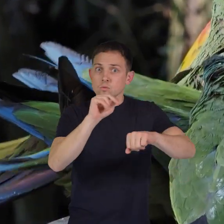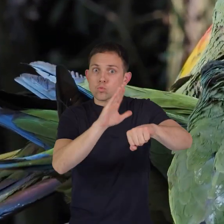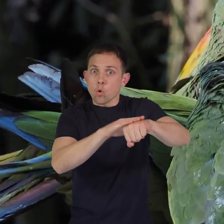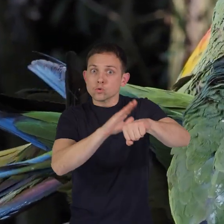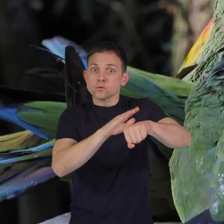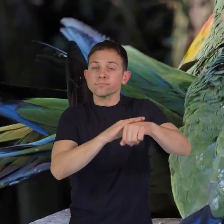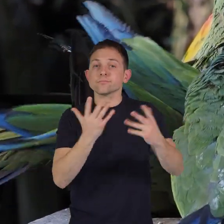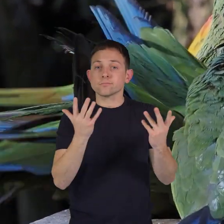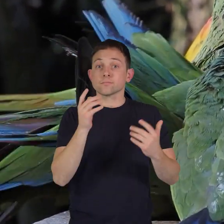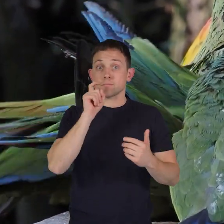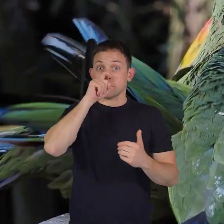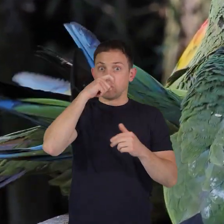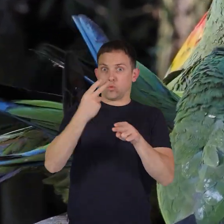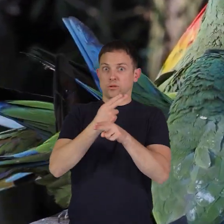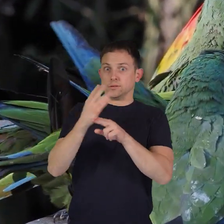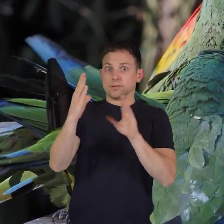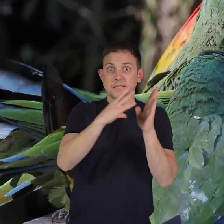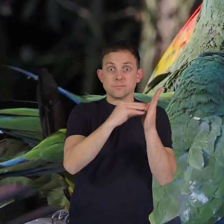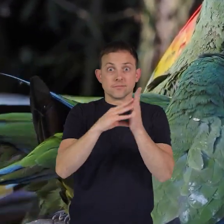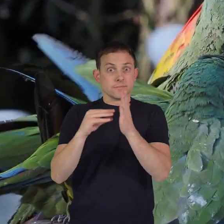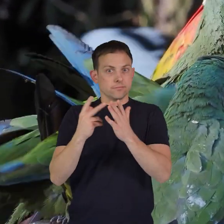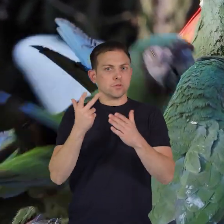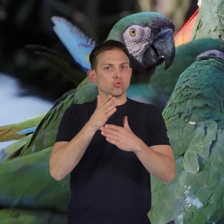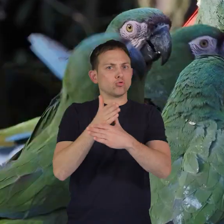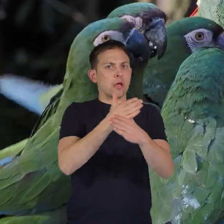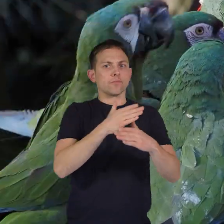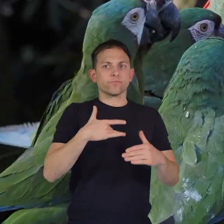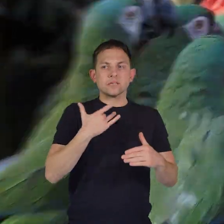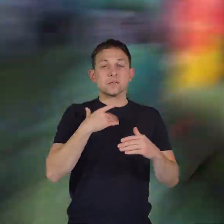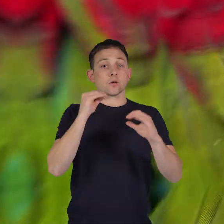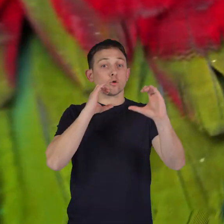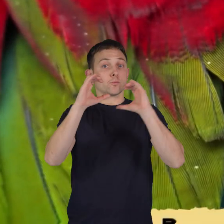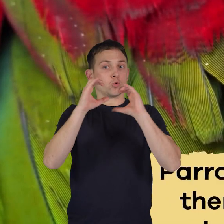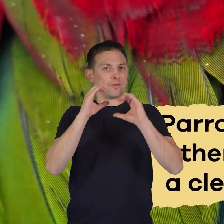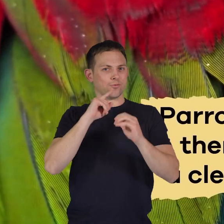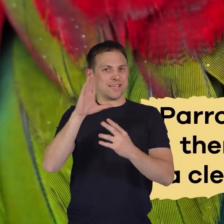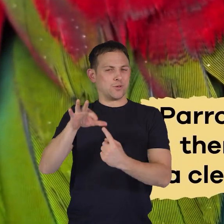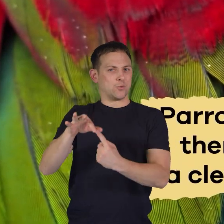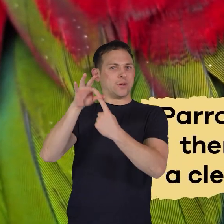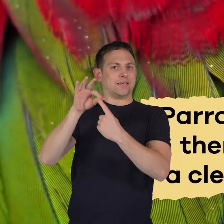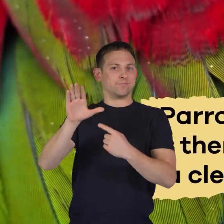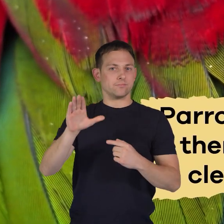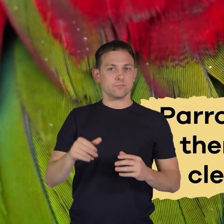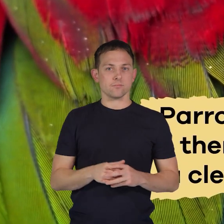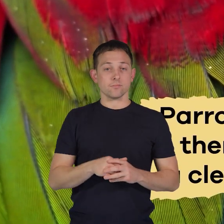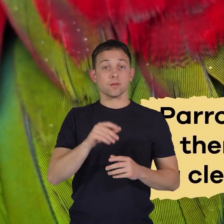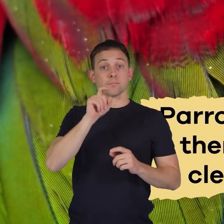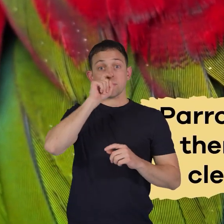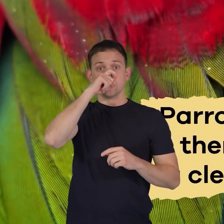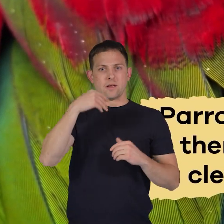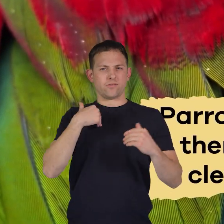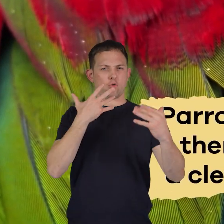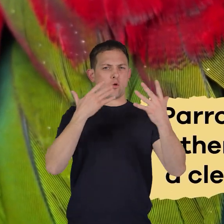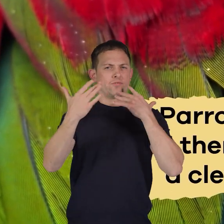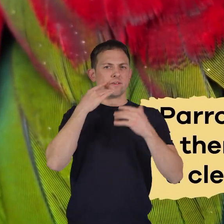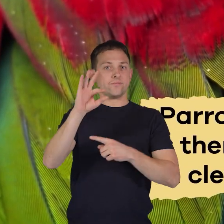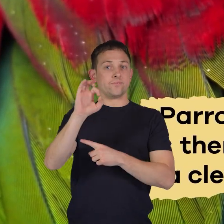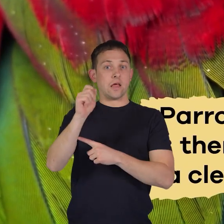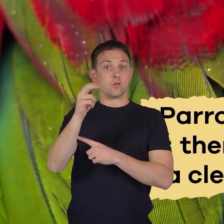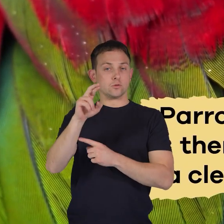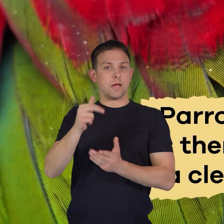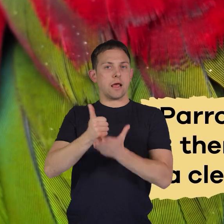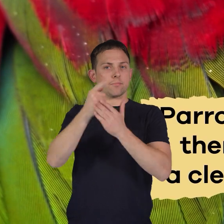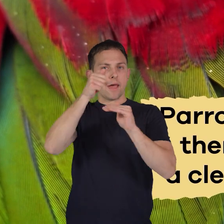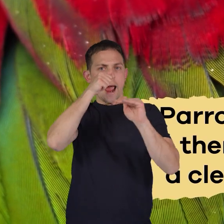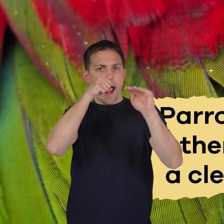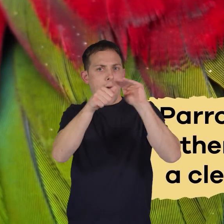their mimicry to share their feelings and communicate uniquely. Parrots have colorful feathers that help them hide in their lush forest